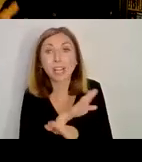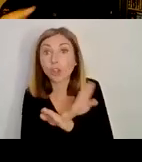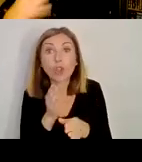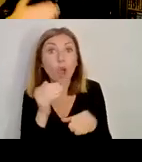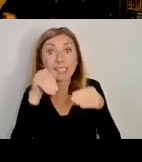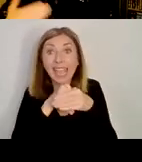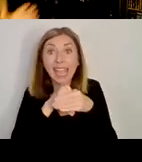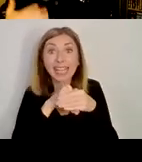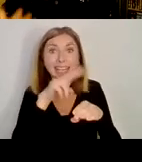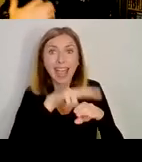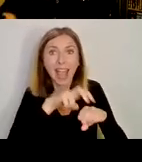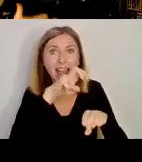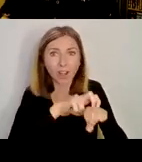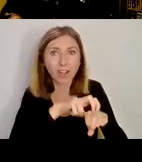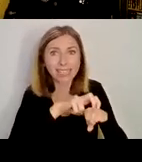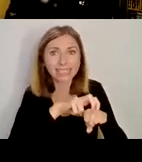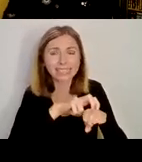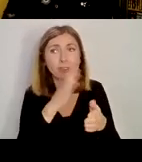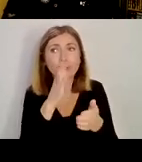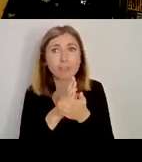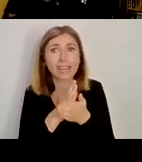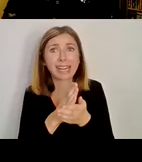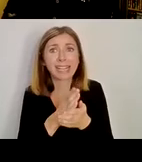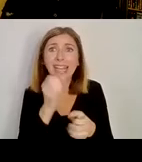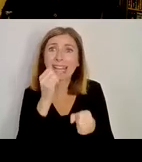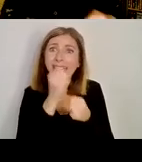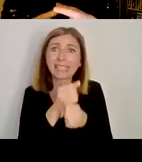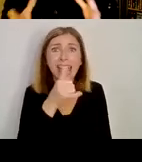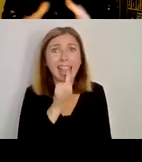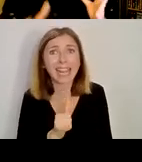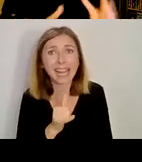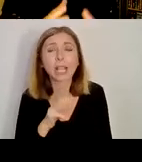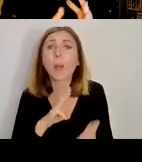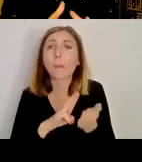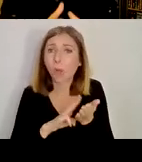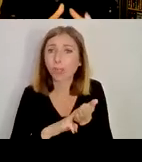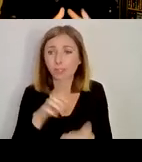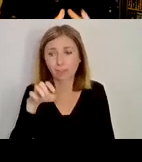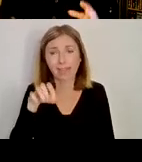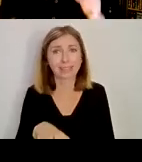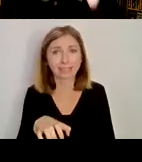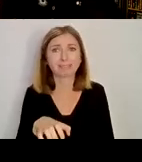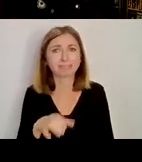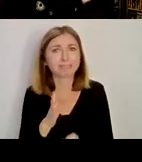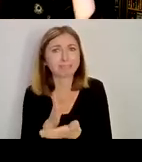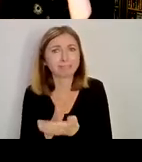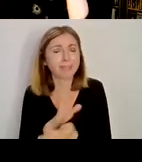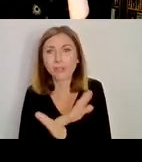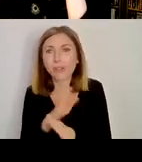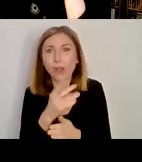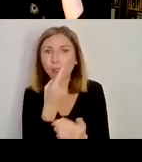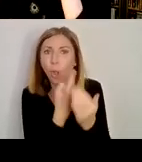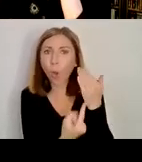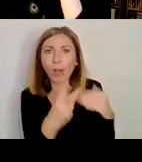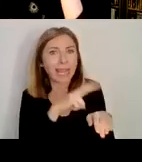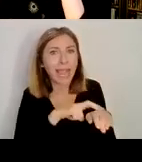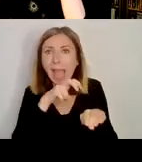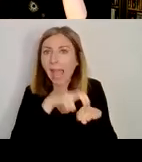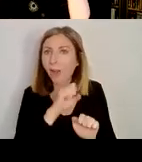I mean, it's probably better to describe it as a Gaelic monastery. And I think that's that's that's that's more accurate as well.